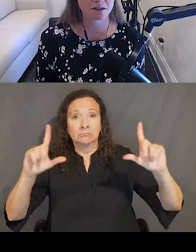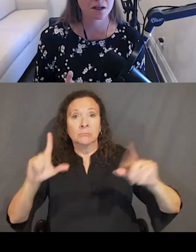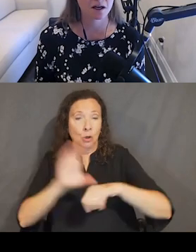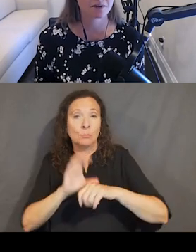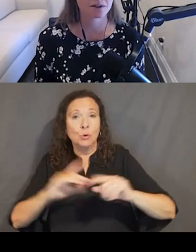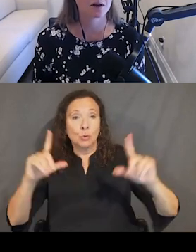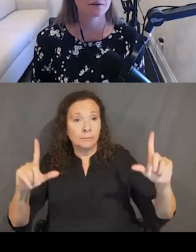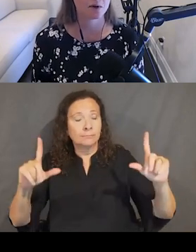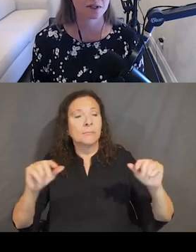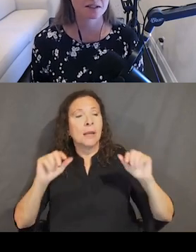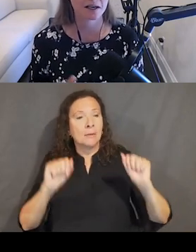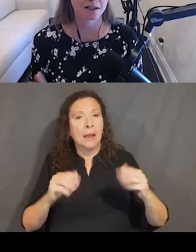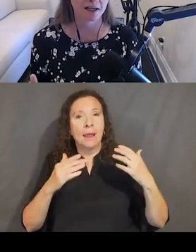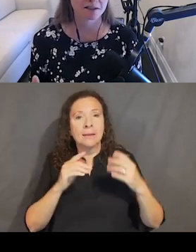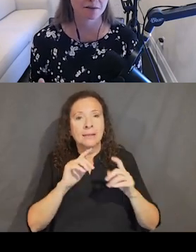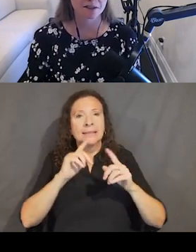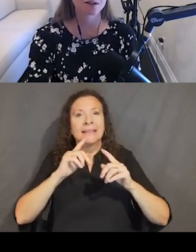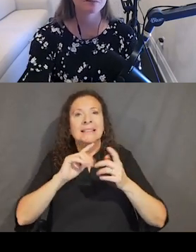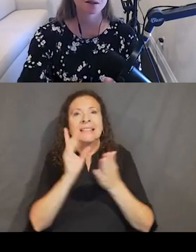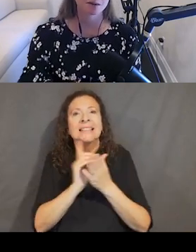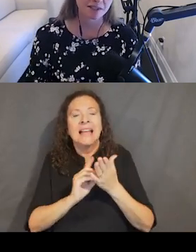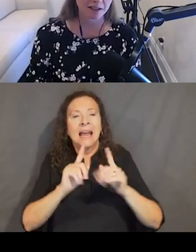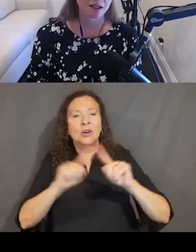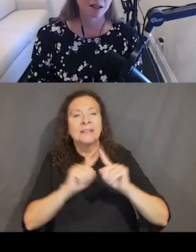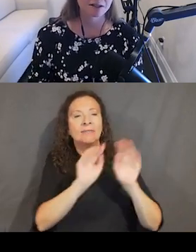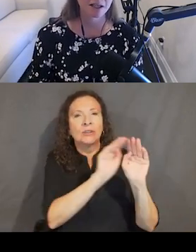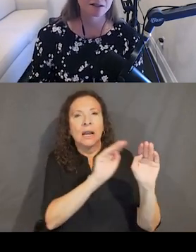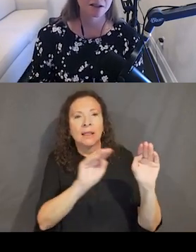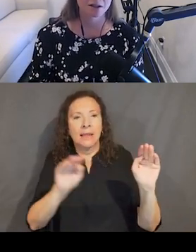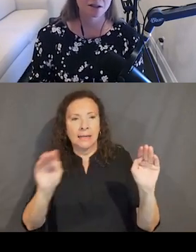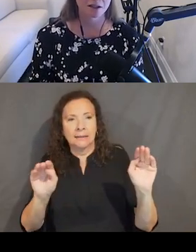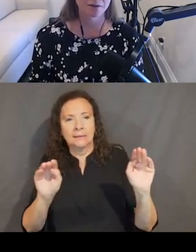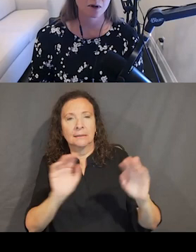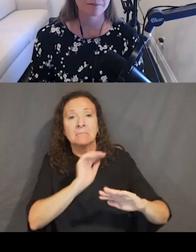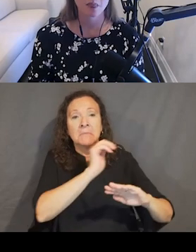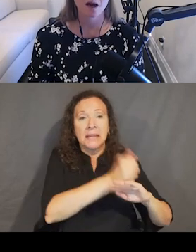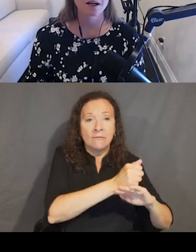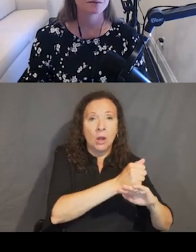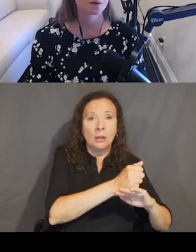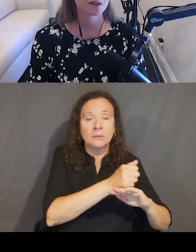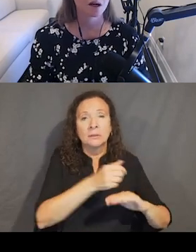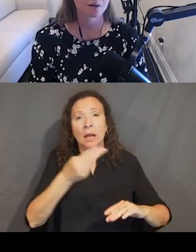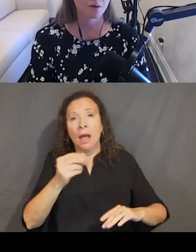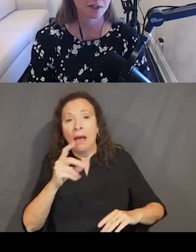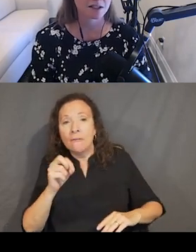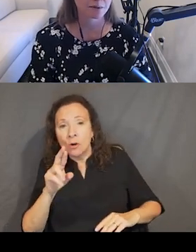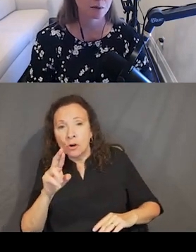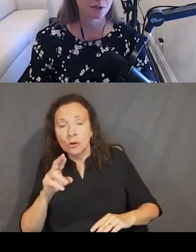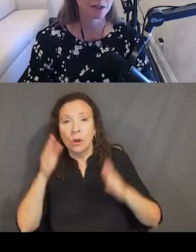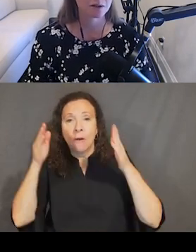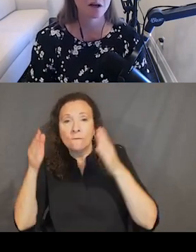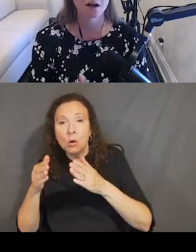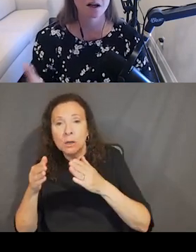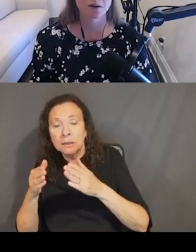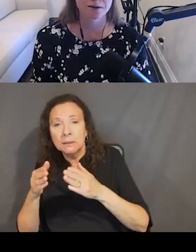default, hover, focus, and inactive. This is your minimum set of states that you need to design for. And I'm showing for desktop and